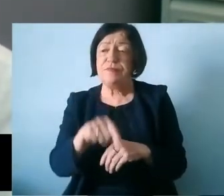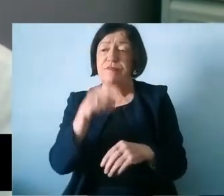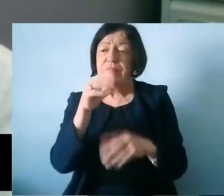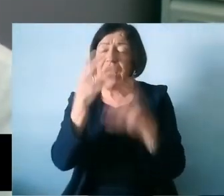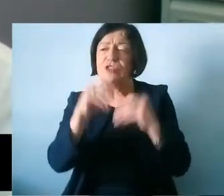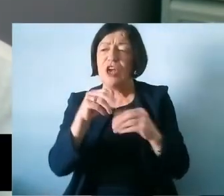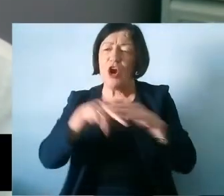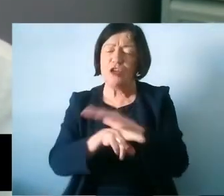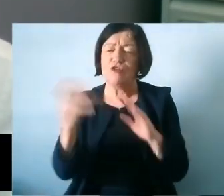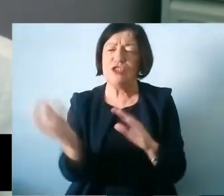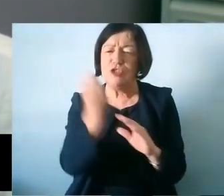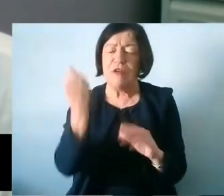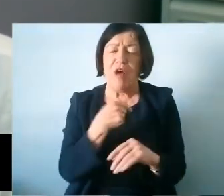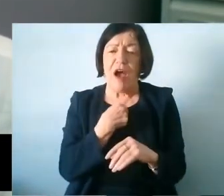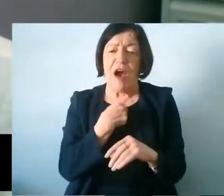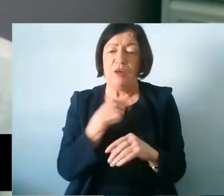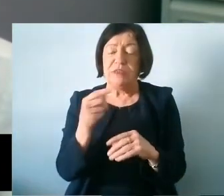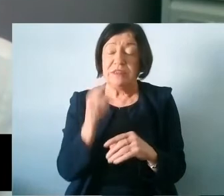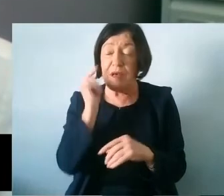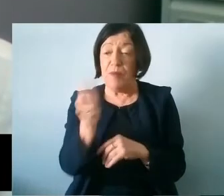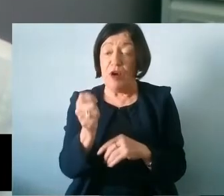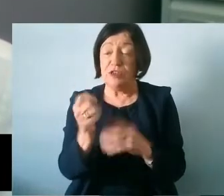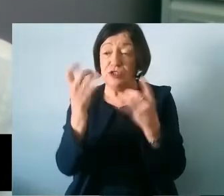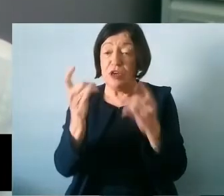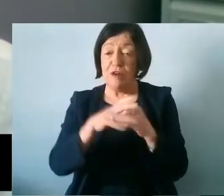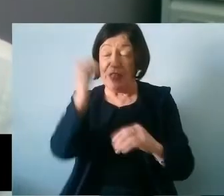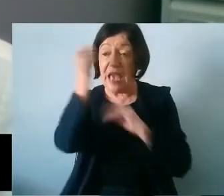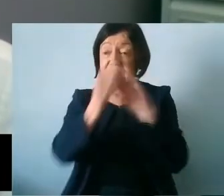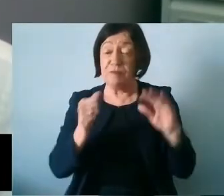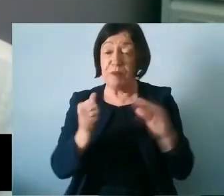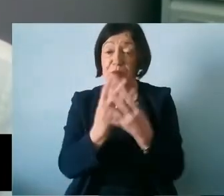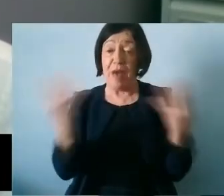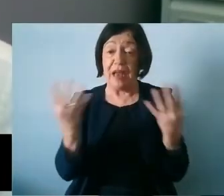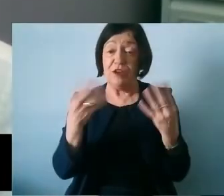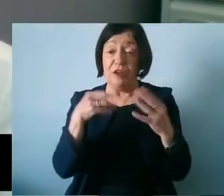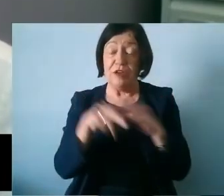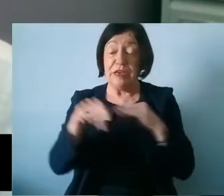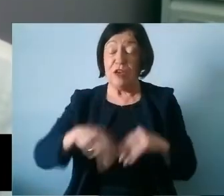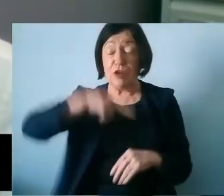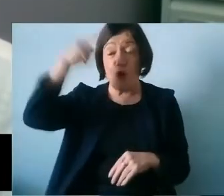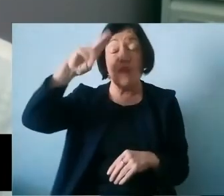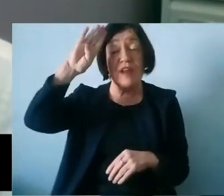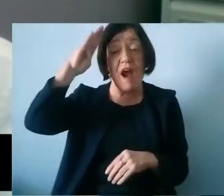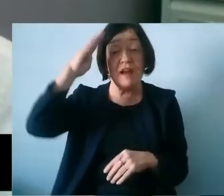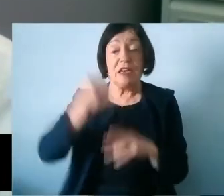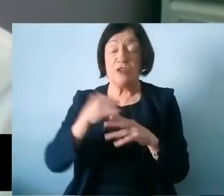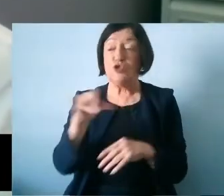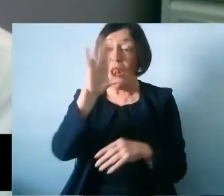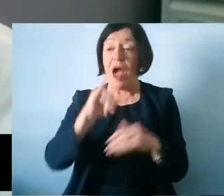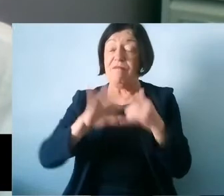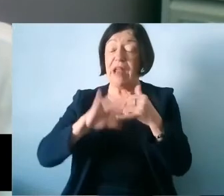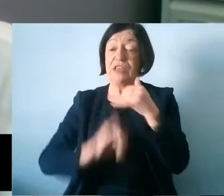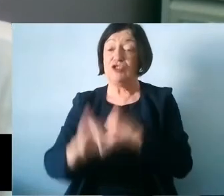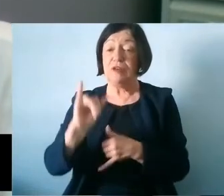I was appointed Chair of the Expert Panel on Educational Underachievement here in Northern Ireland in July of last year.